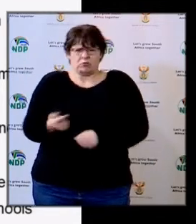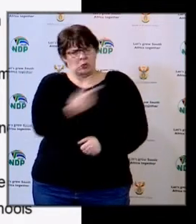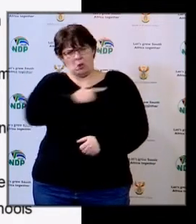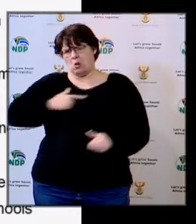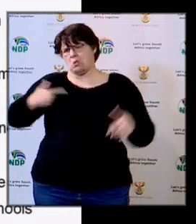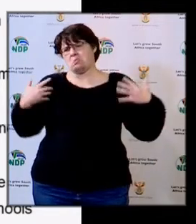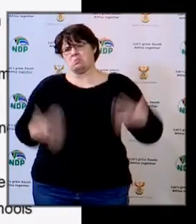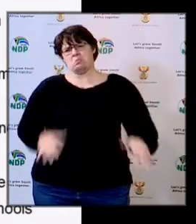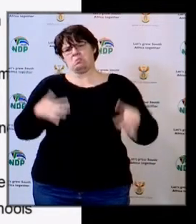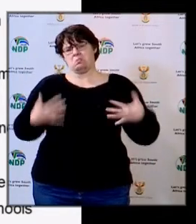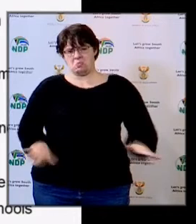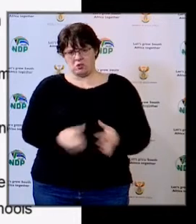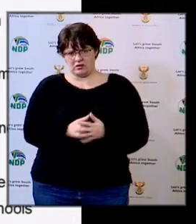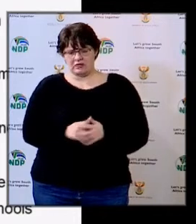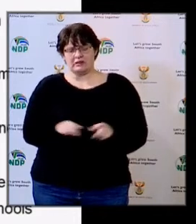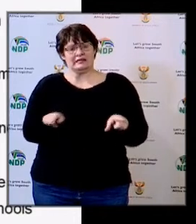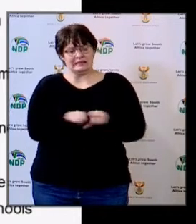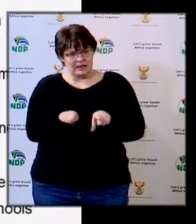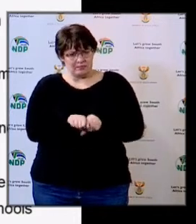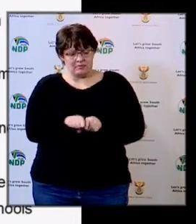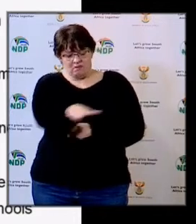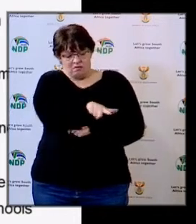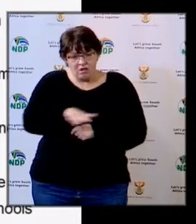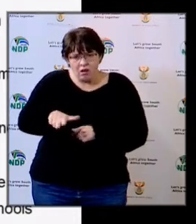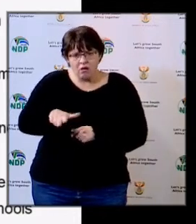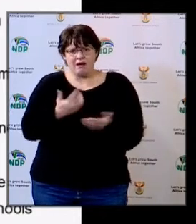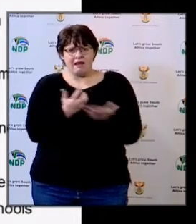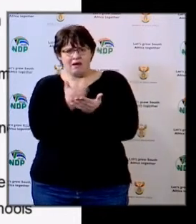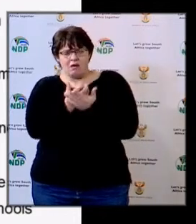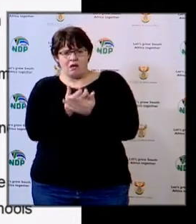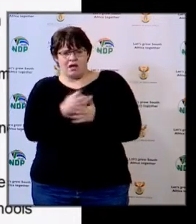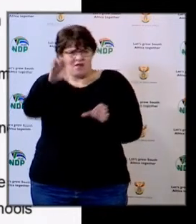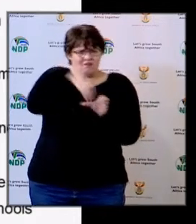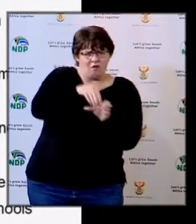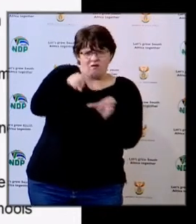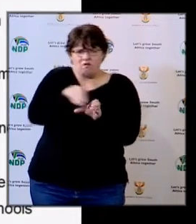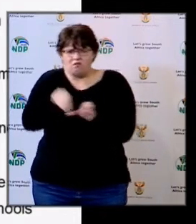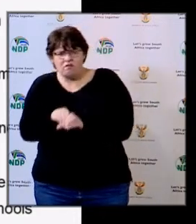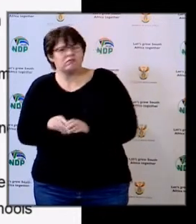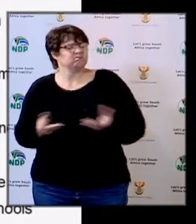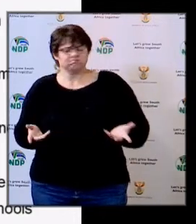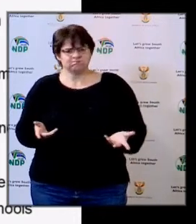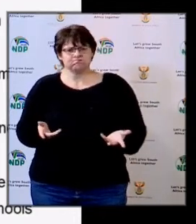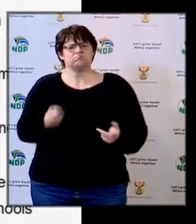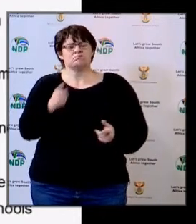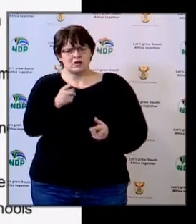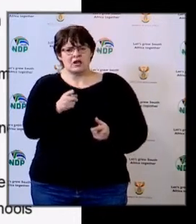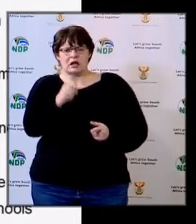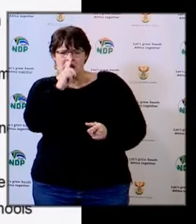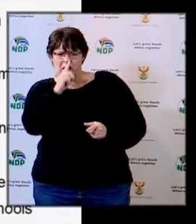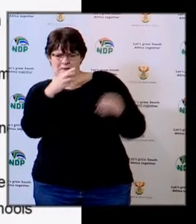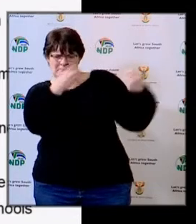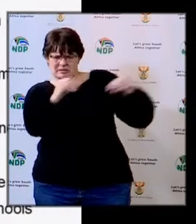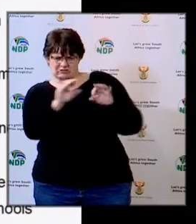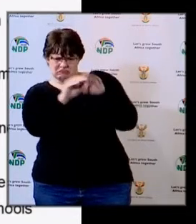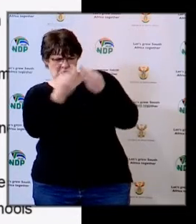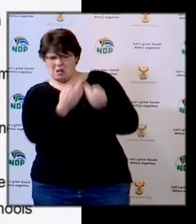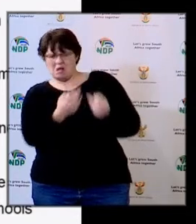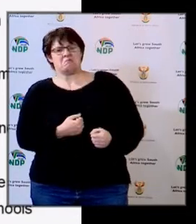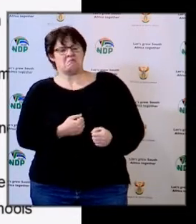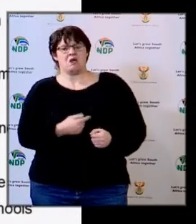experienced local economic participation by unreasonable business fora,